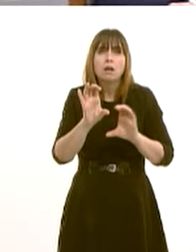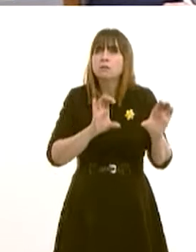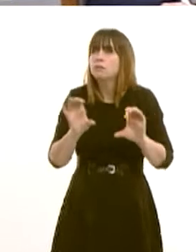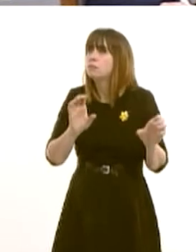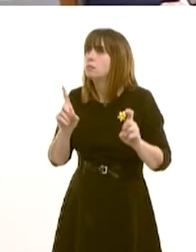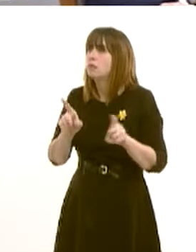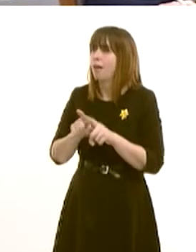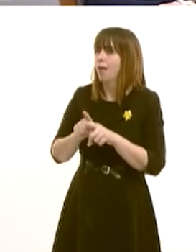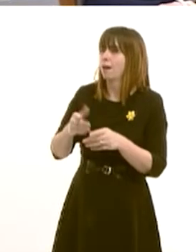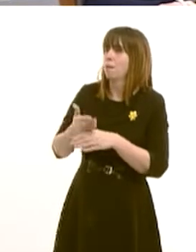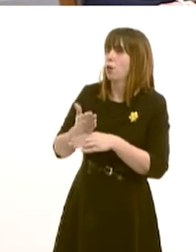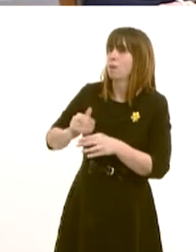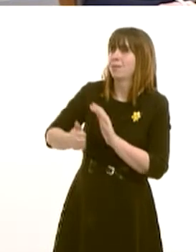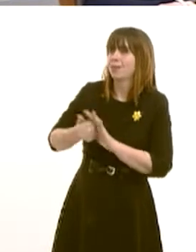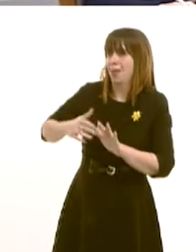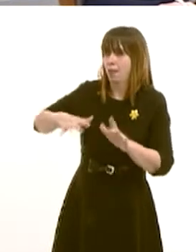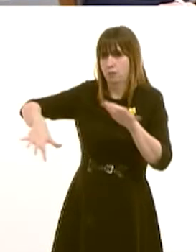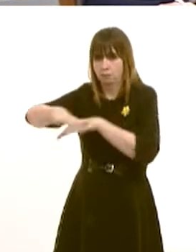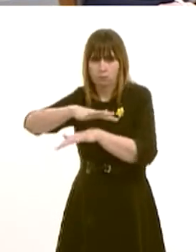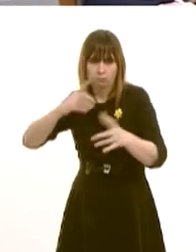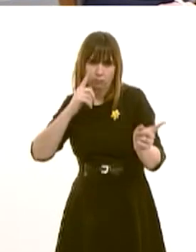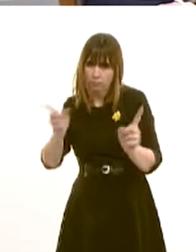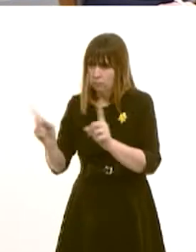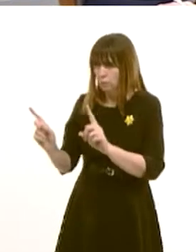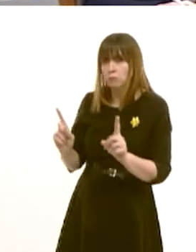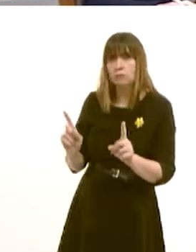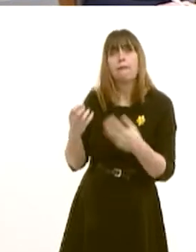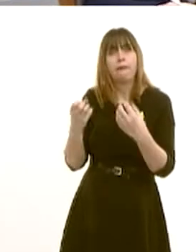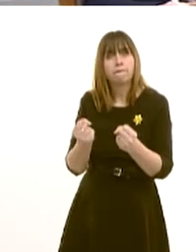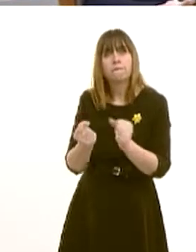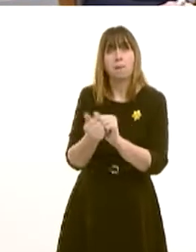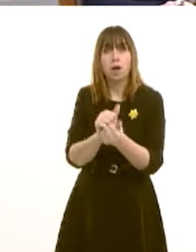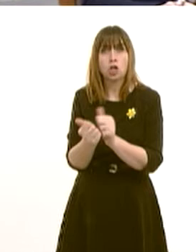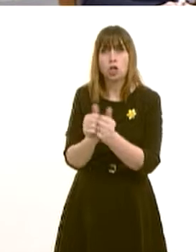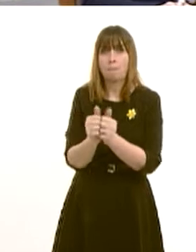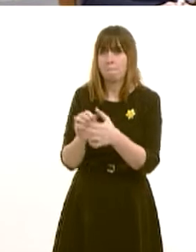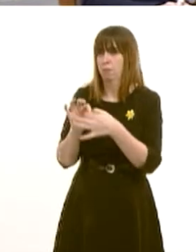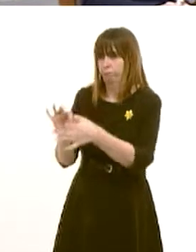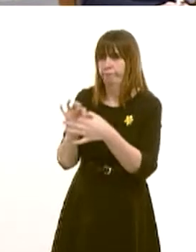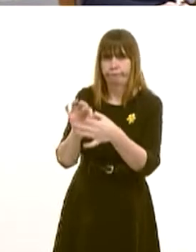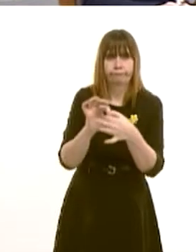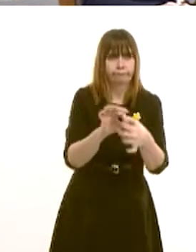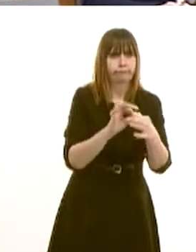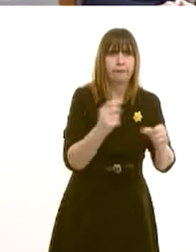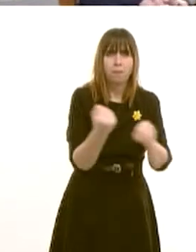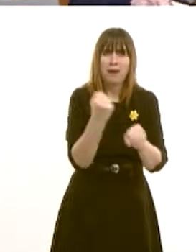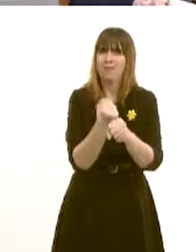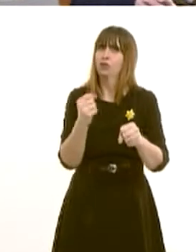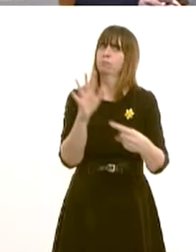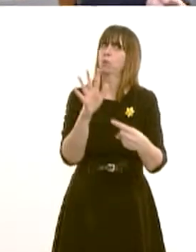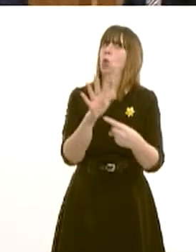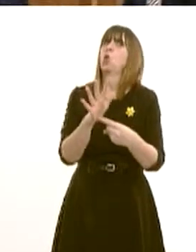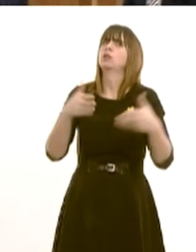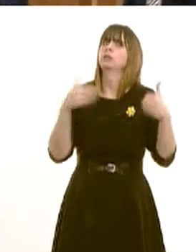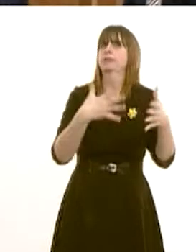employment and skills needs. both Regional Skills Partnerships in the South of Wales identified advanced materials and manufacturing as a priority sector